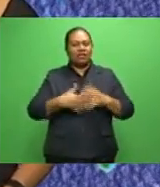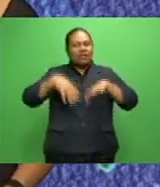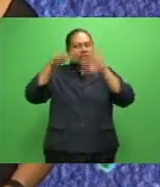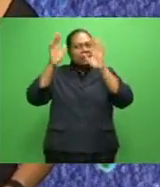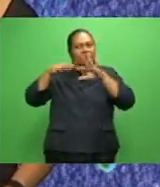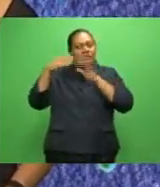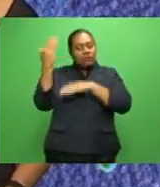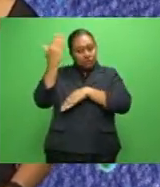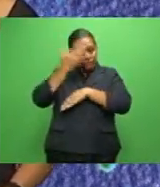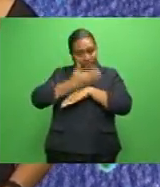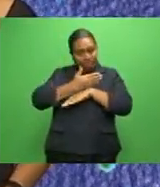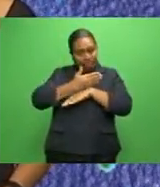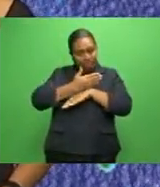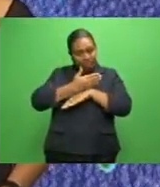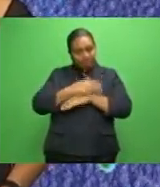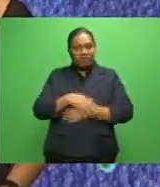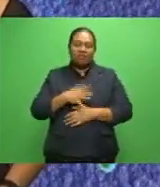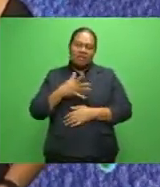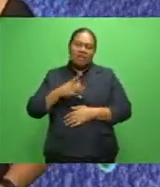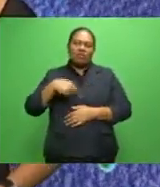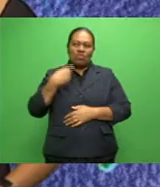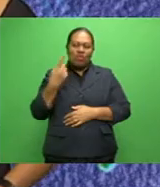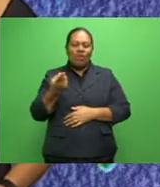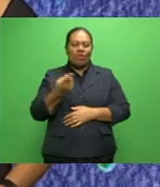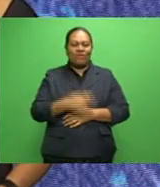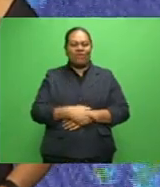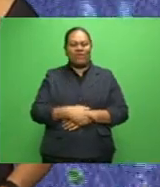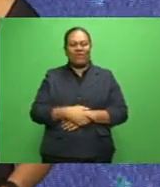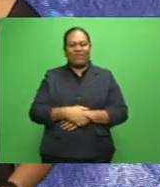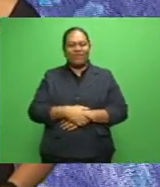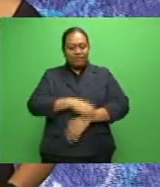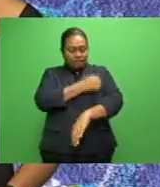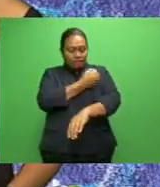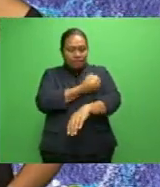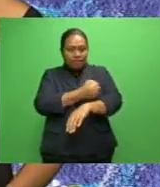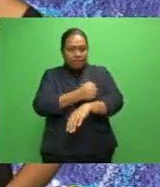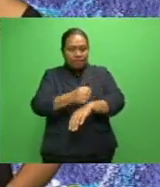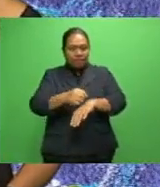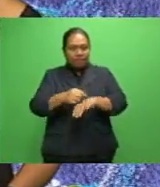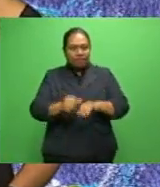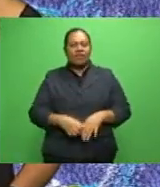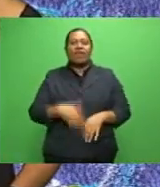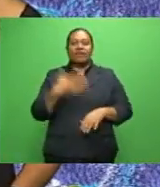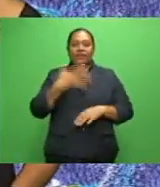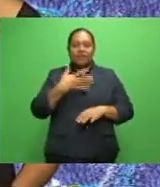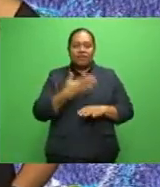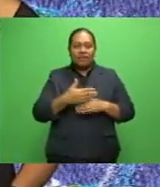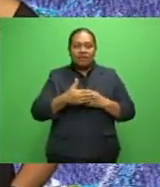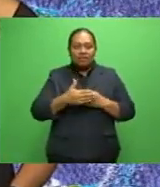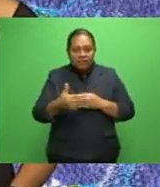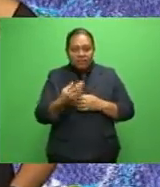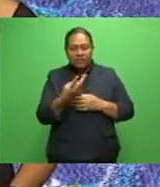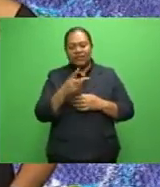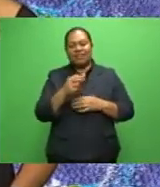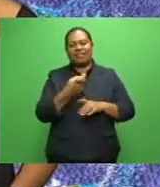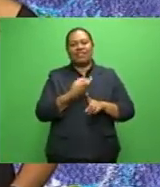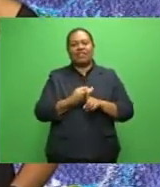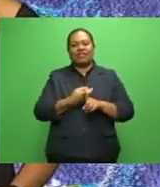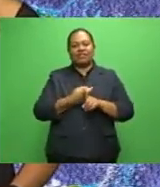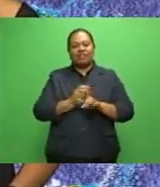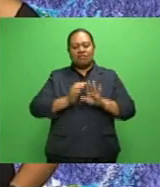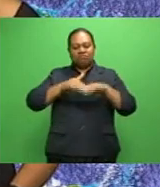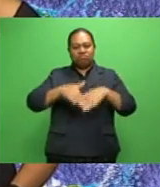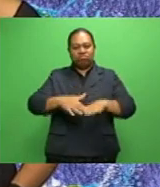tonight and into tomorrow. At sea, south east winds 15 to 20 knots, moderate to rough sea.